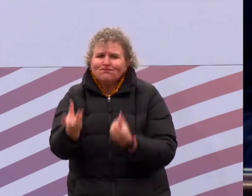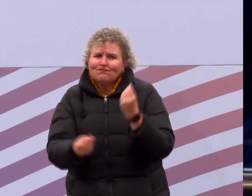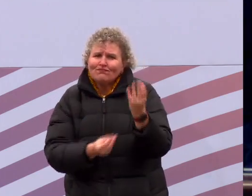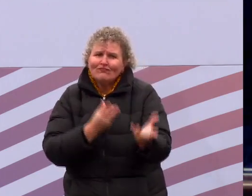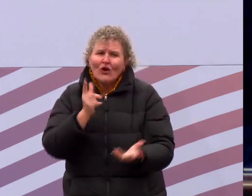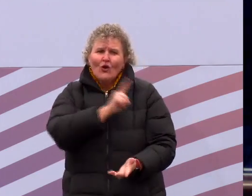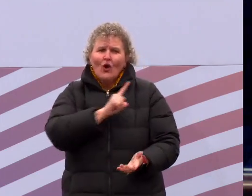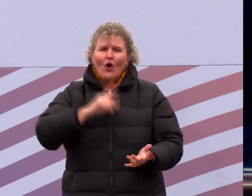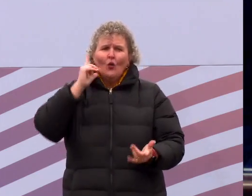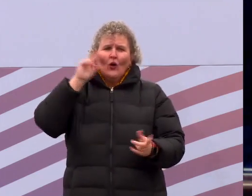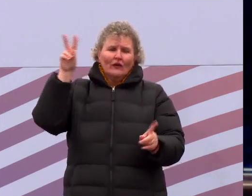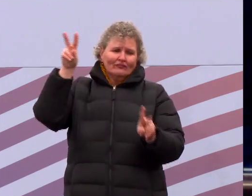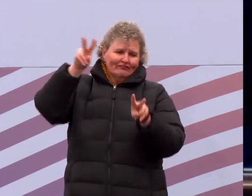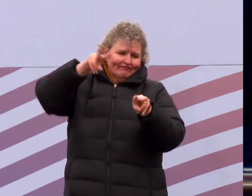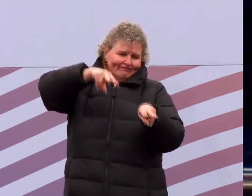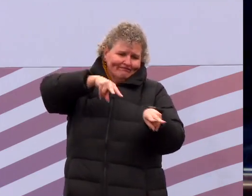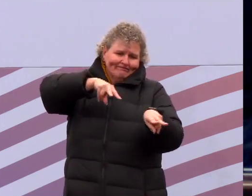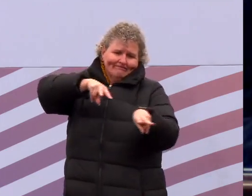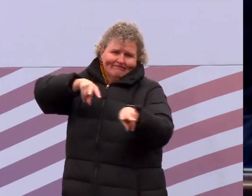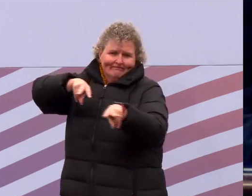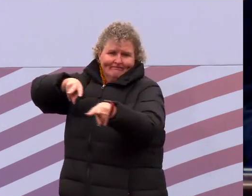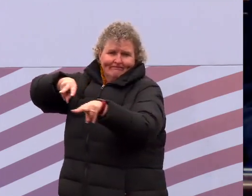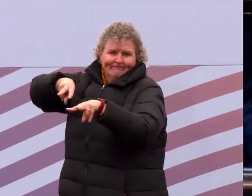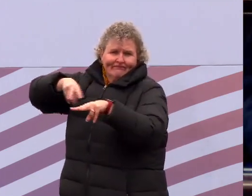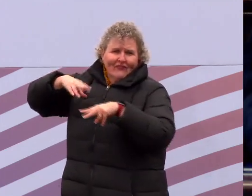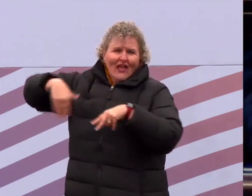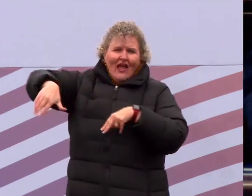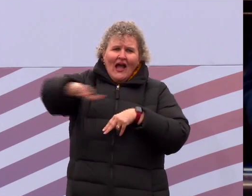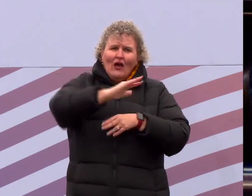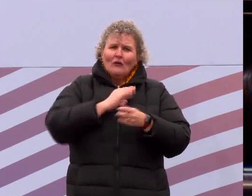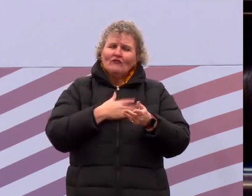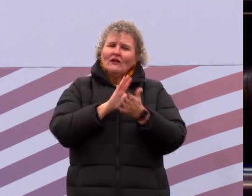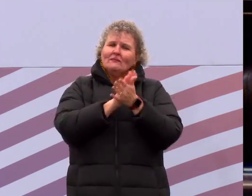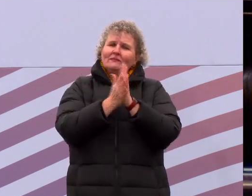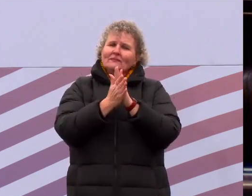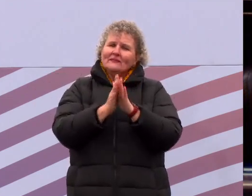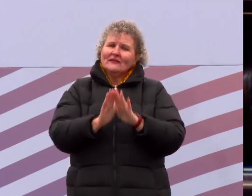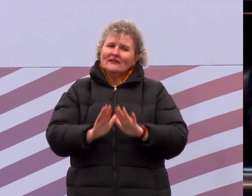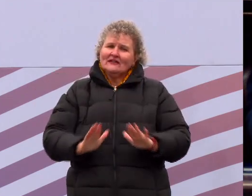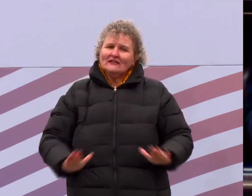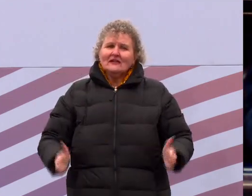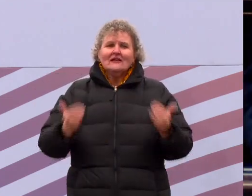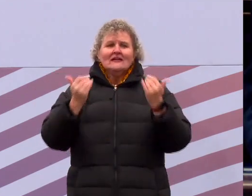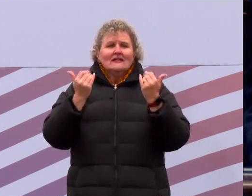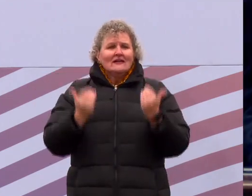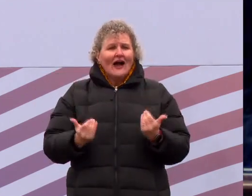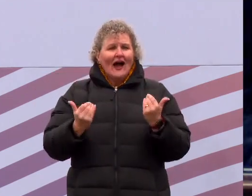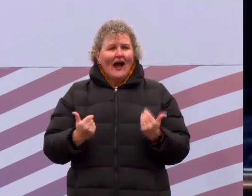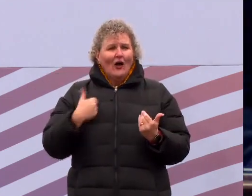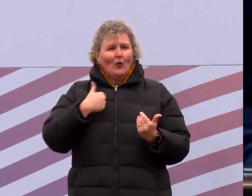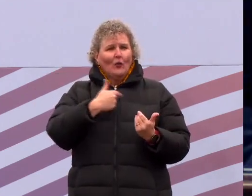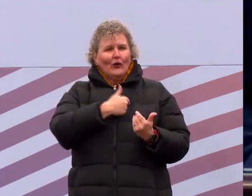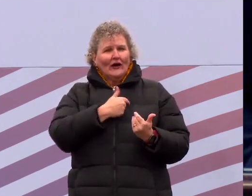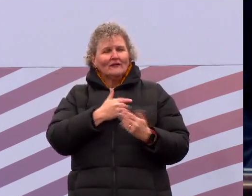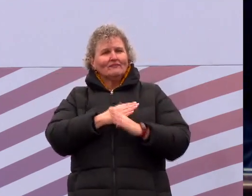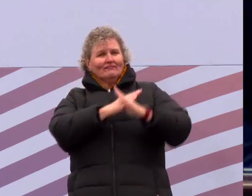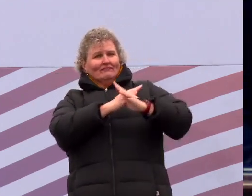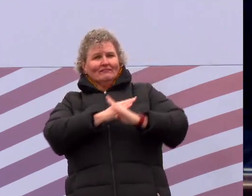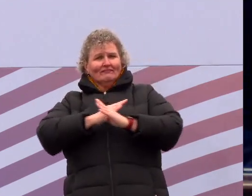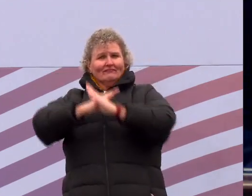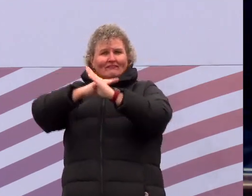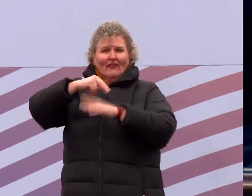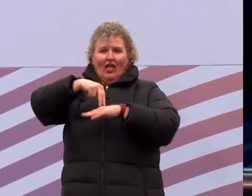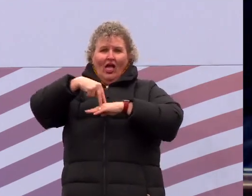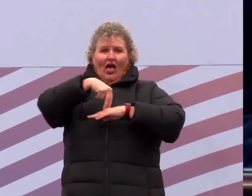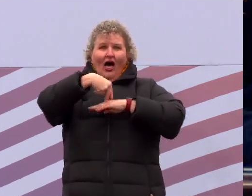unto thee and give thee peace. And now unto him that is able to keep you from falling, to present you